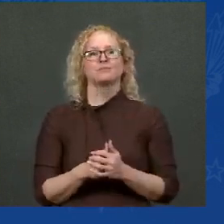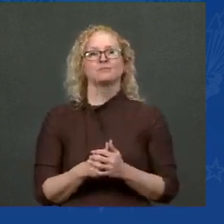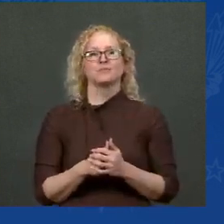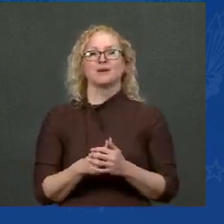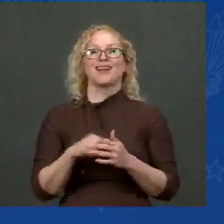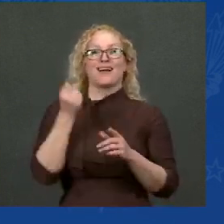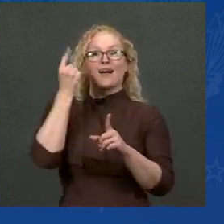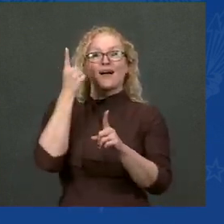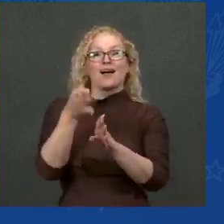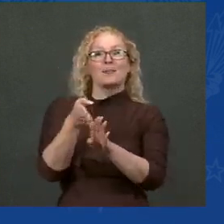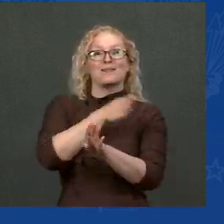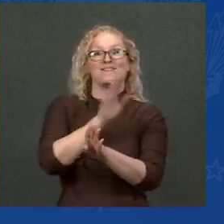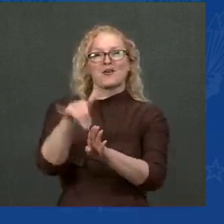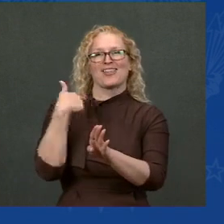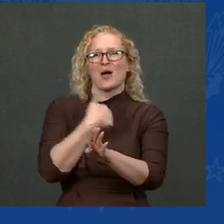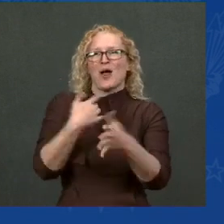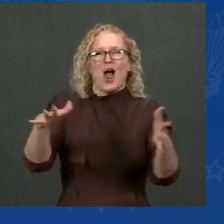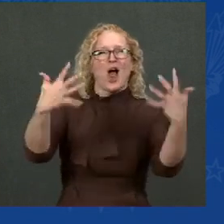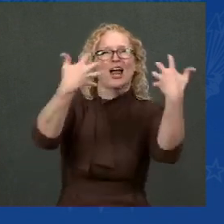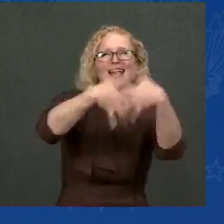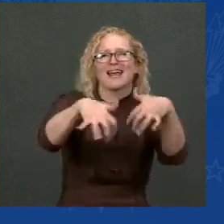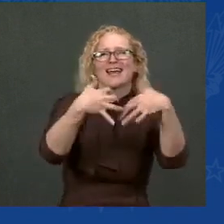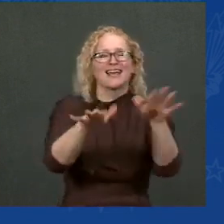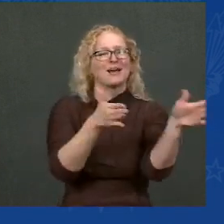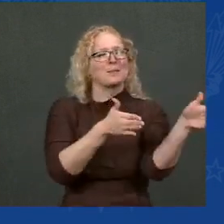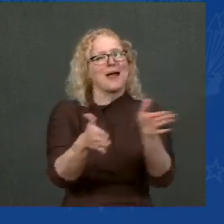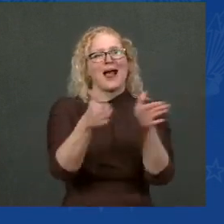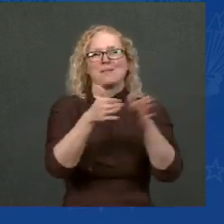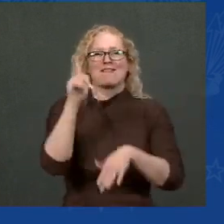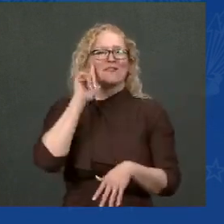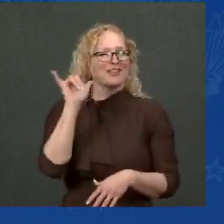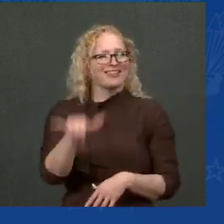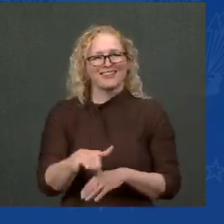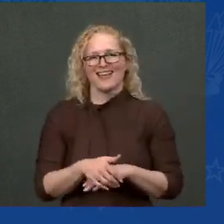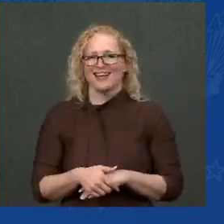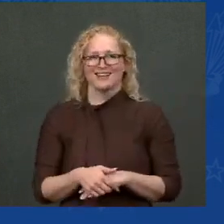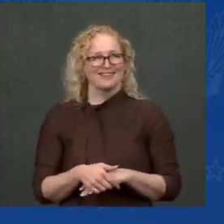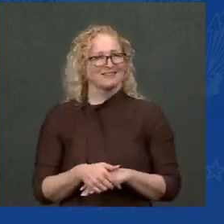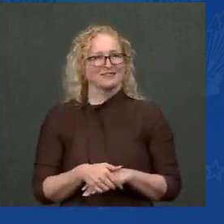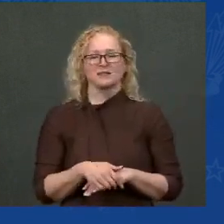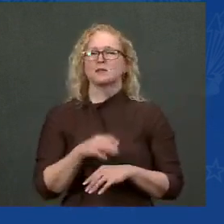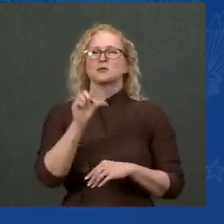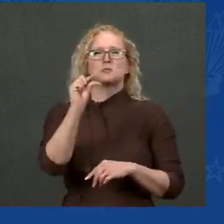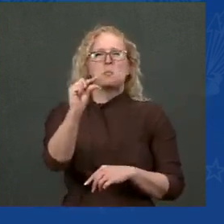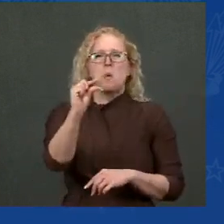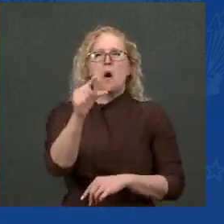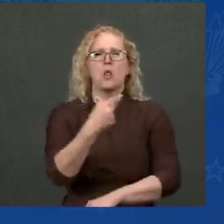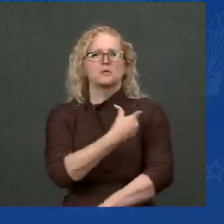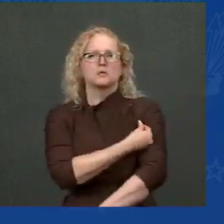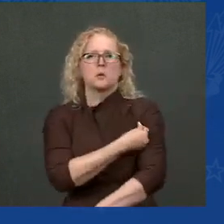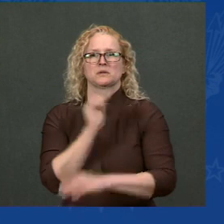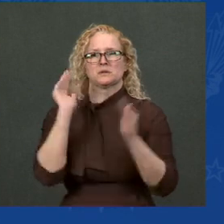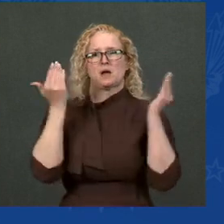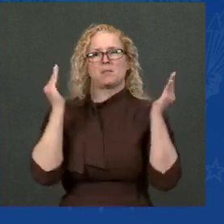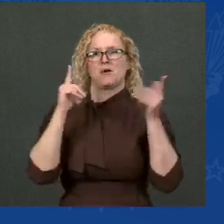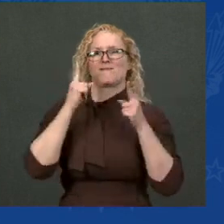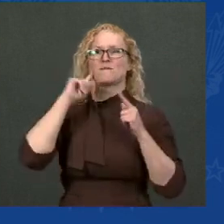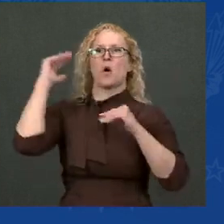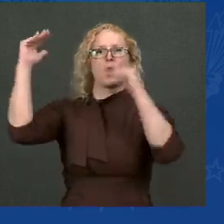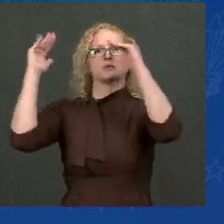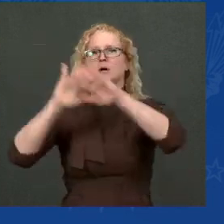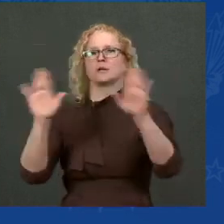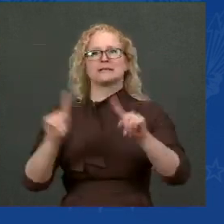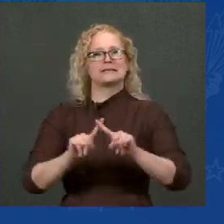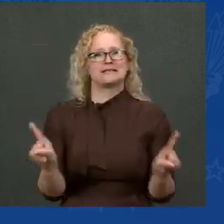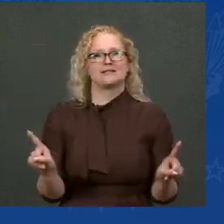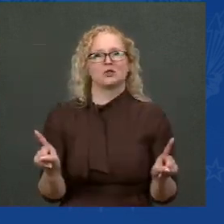Those doses have started to arrive at thousands of pediatricians' offices, pharmacies, schools and other sites. As a